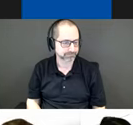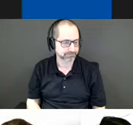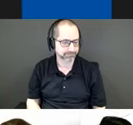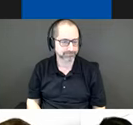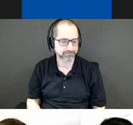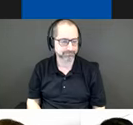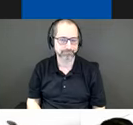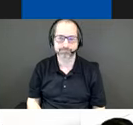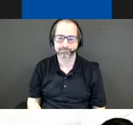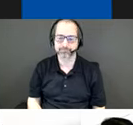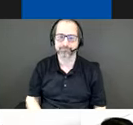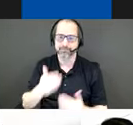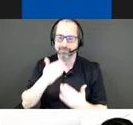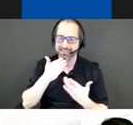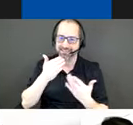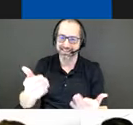Thank you very much, everyone.